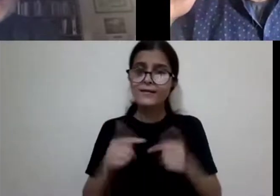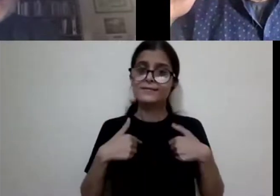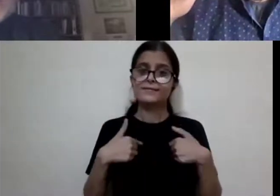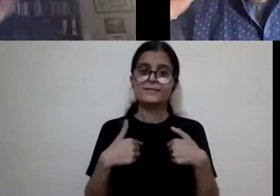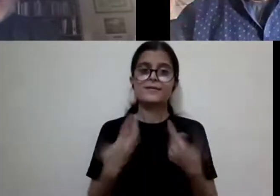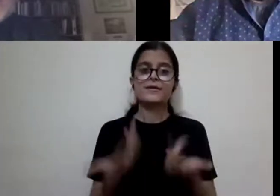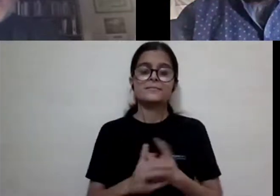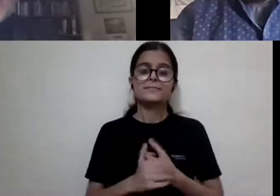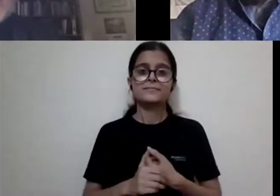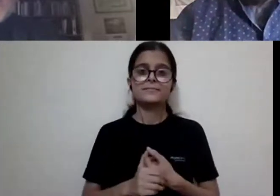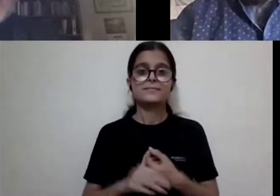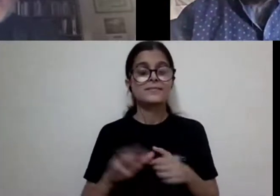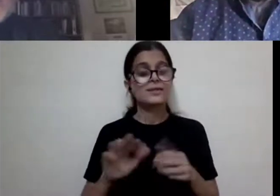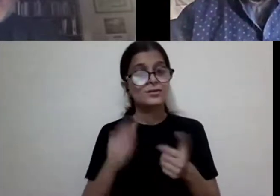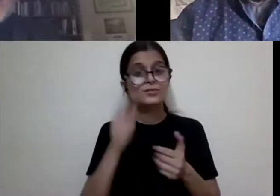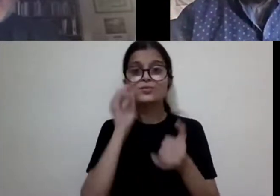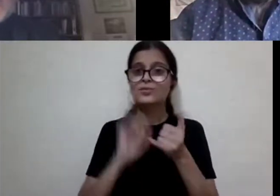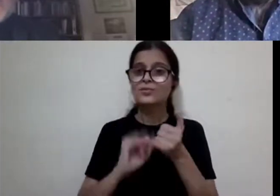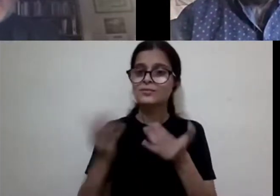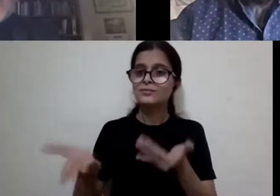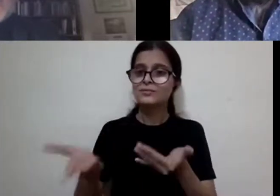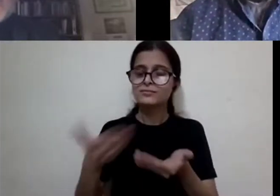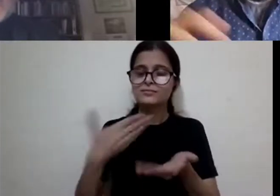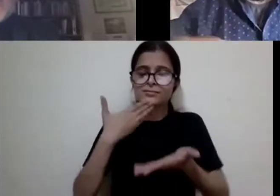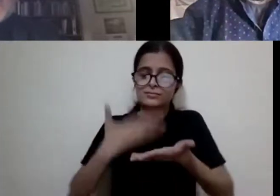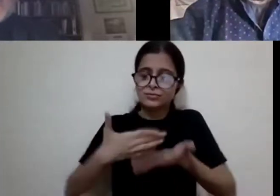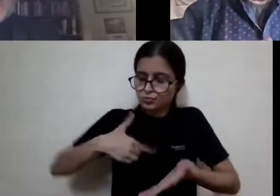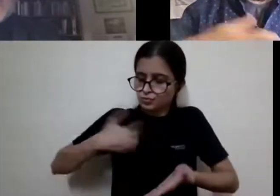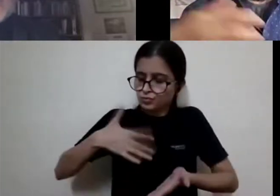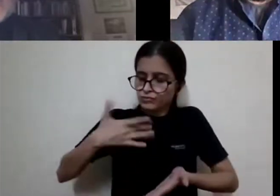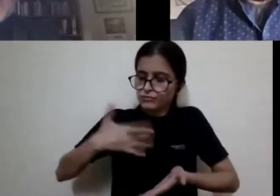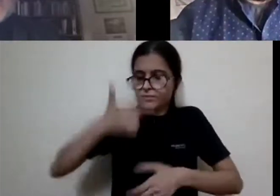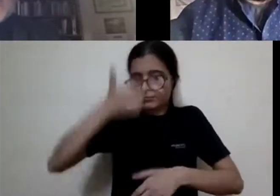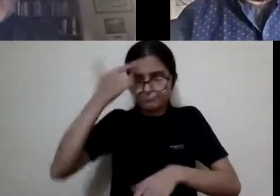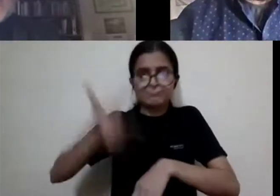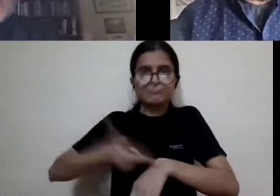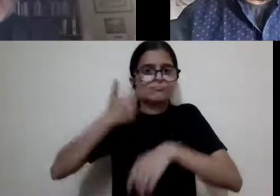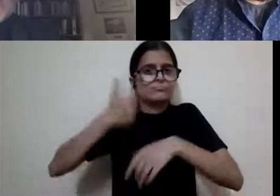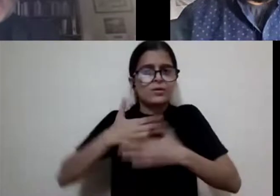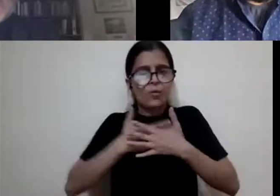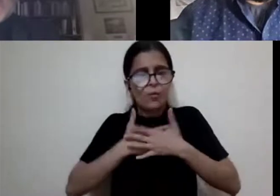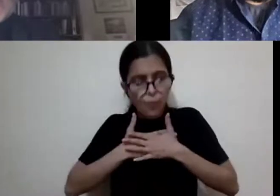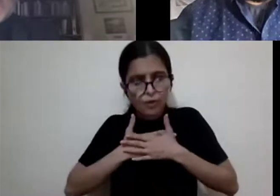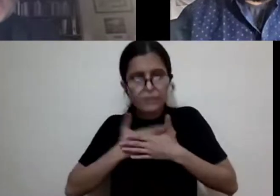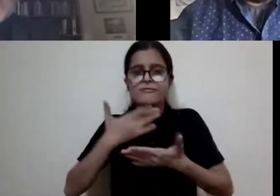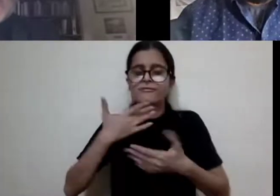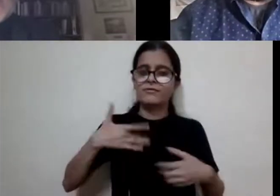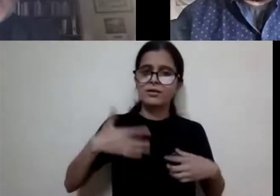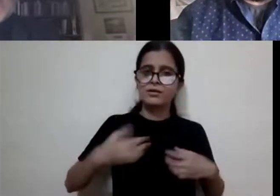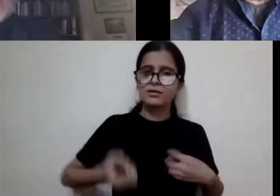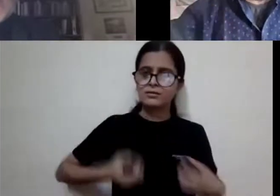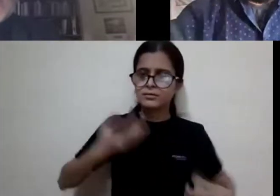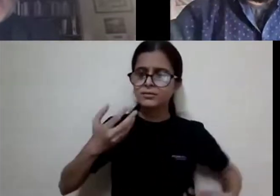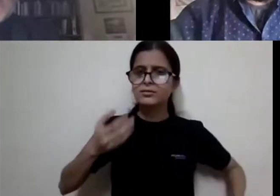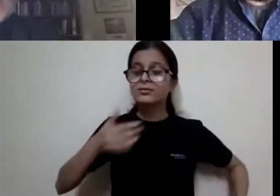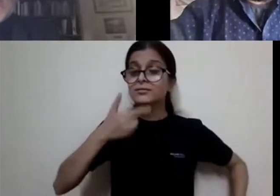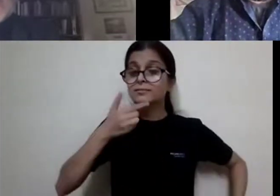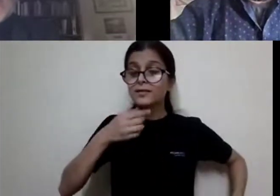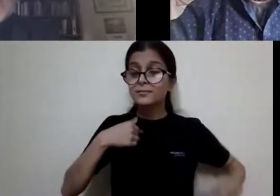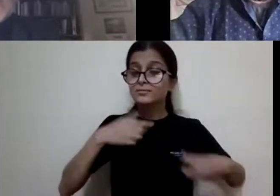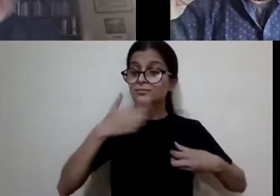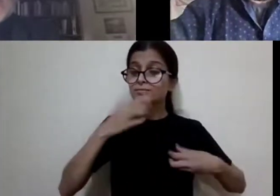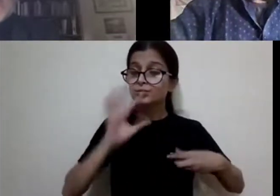as Samesh said, it's an extreme privilege, it's an honor, it's very good luck that I'm here